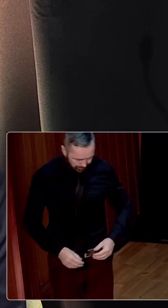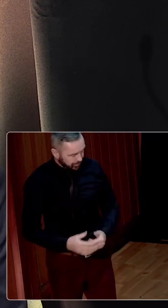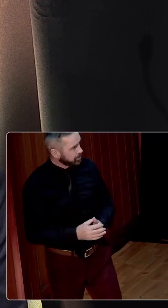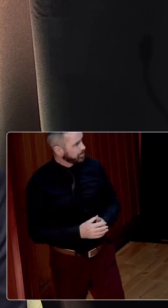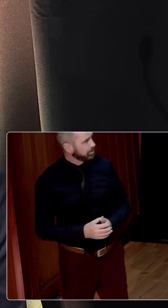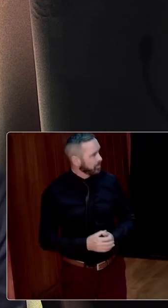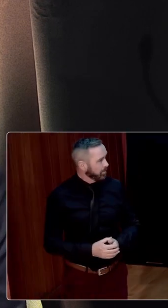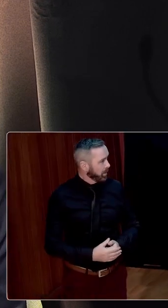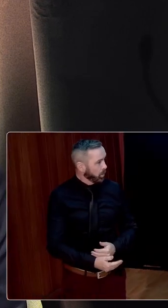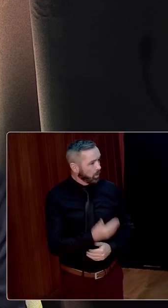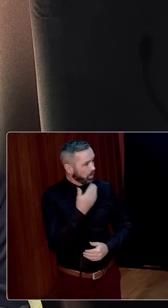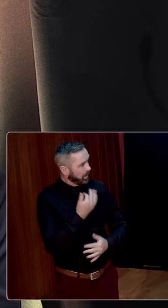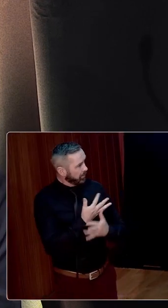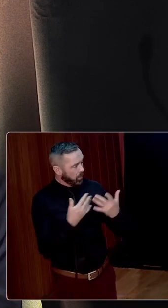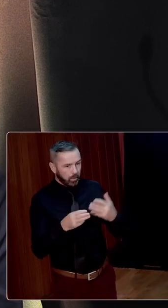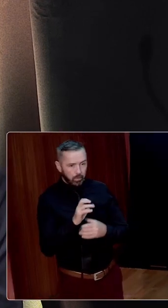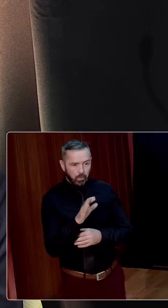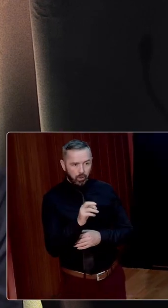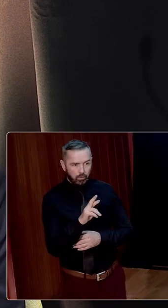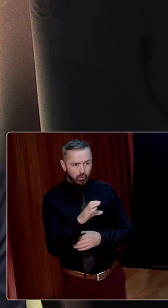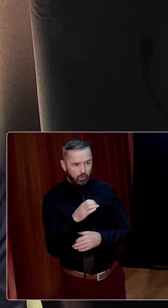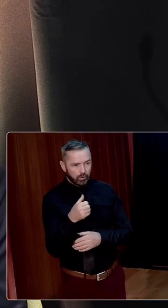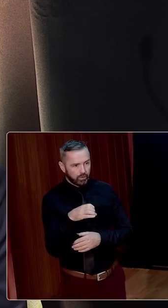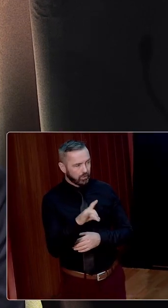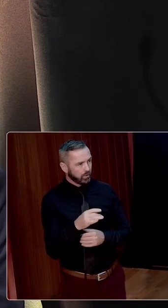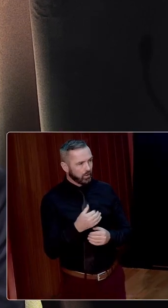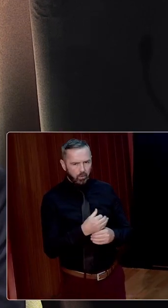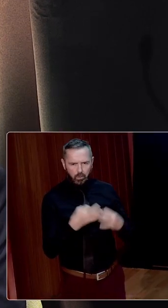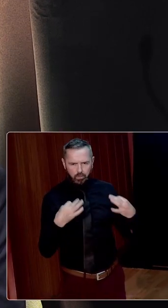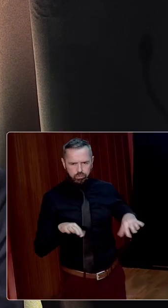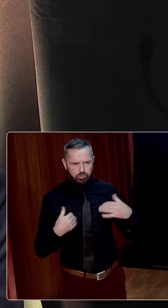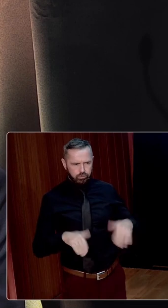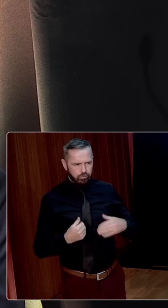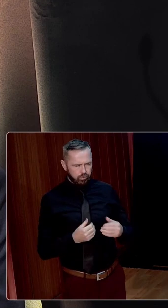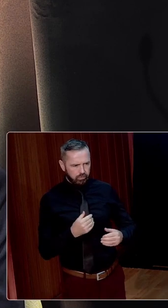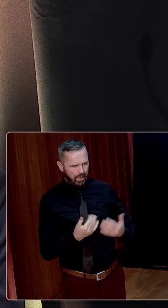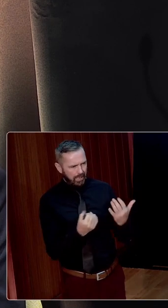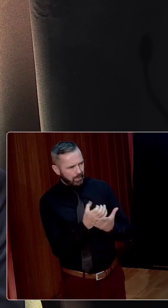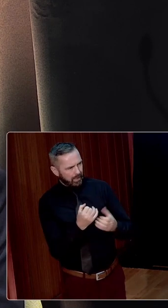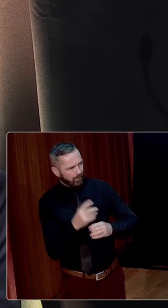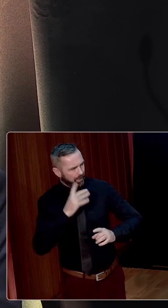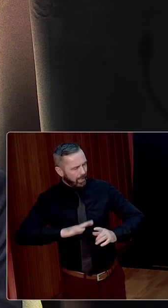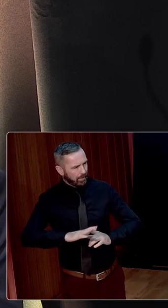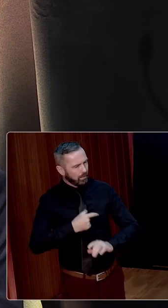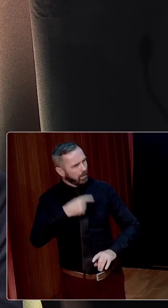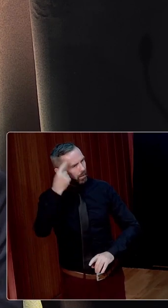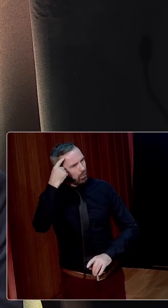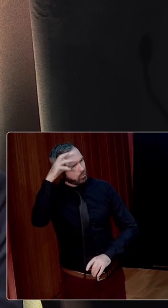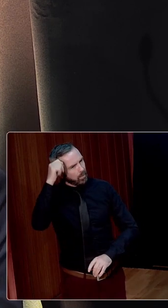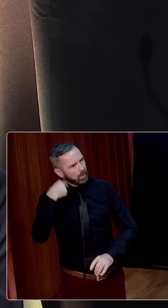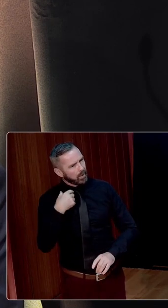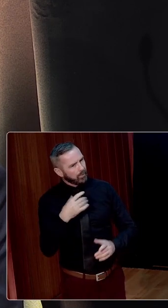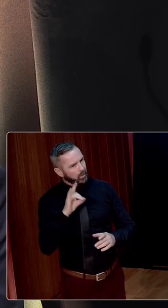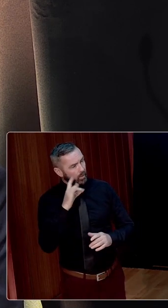much to Professor Paul Rouse. It fascinating exploration, I think, of the land in this. And it kind of has echoes in my head, Paul. We